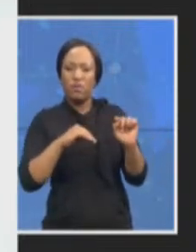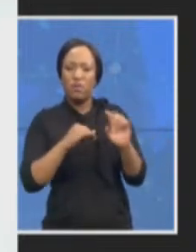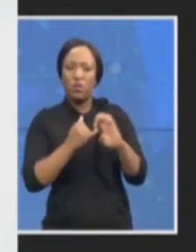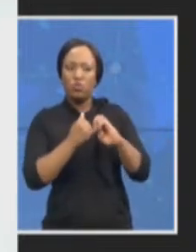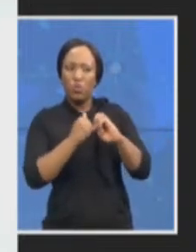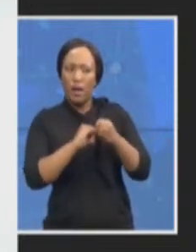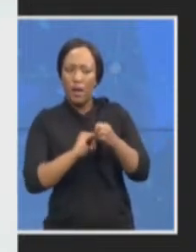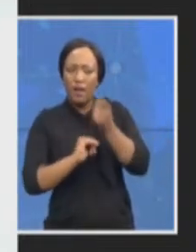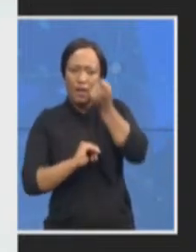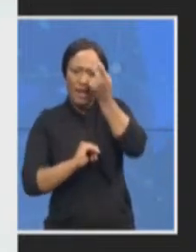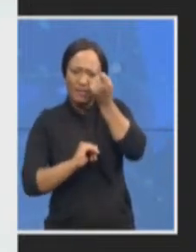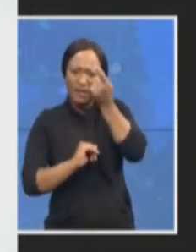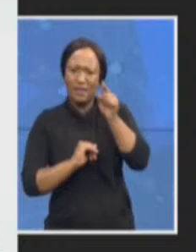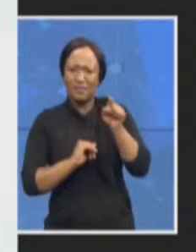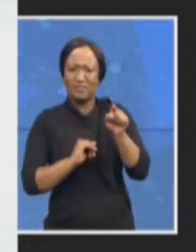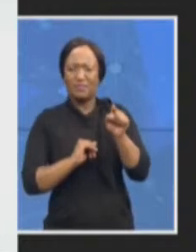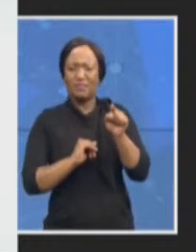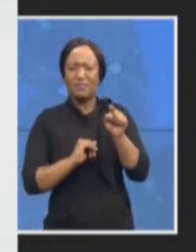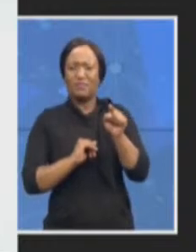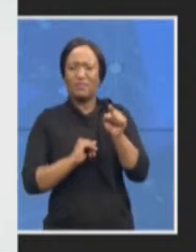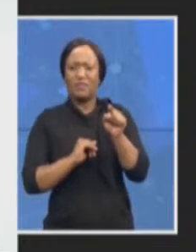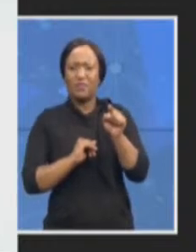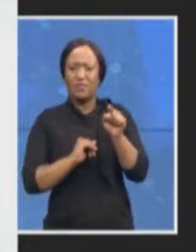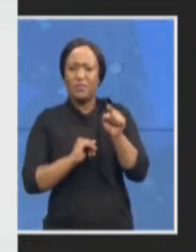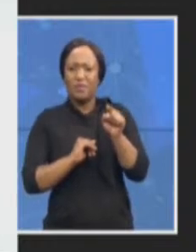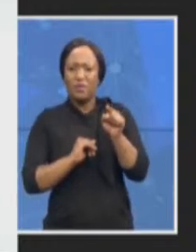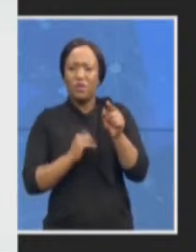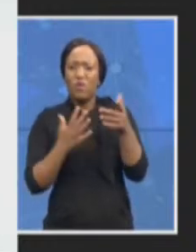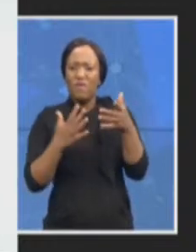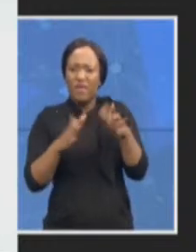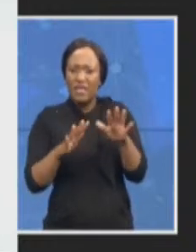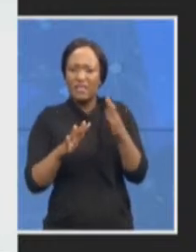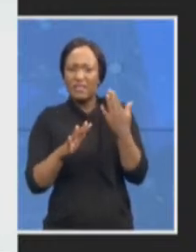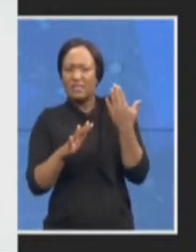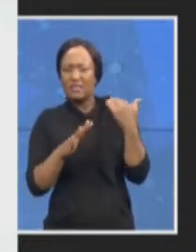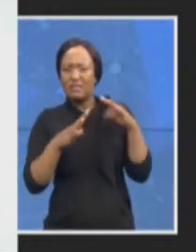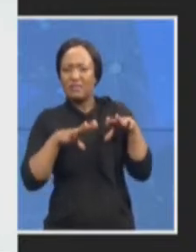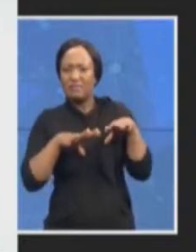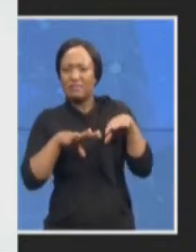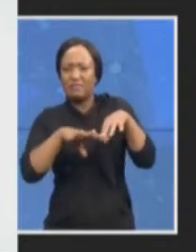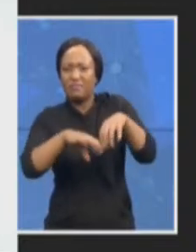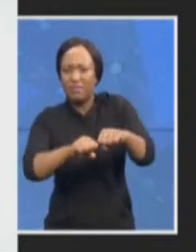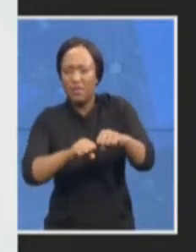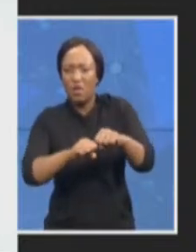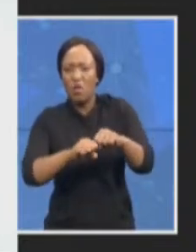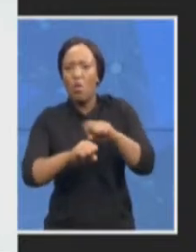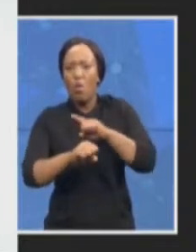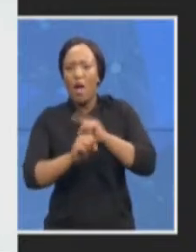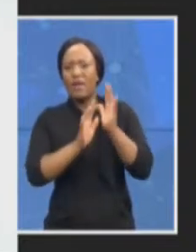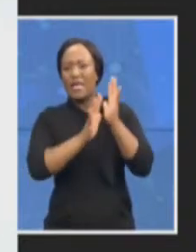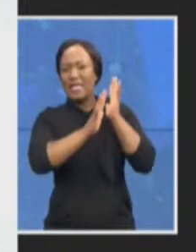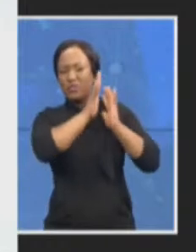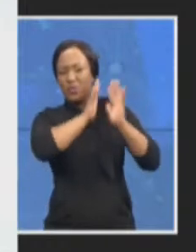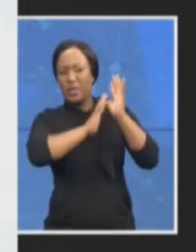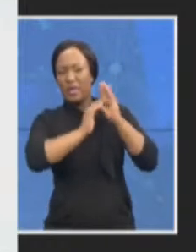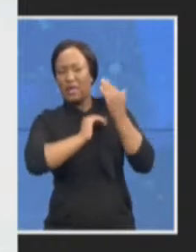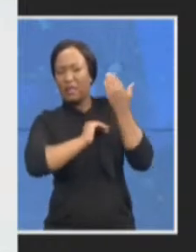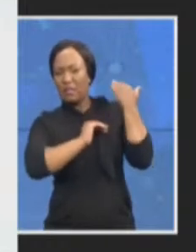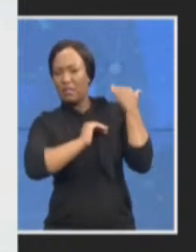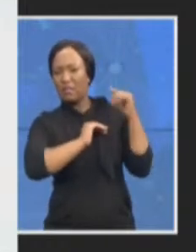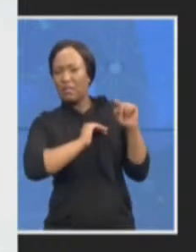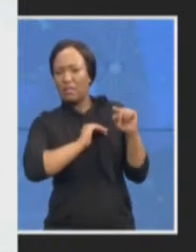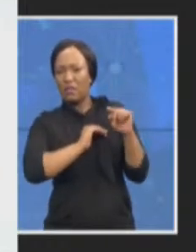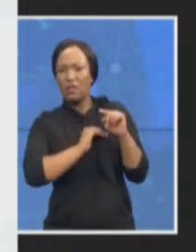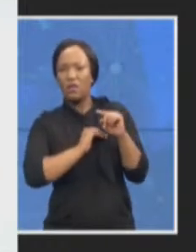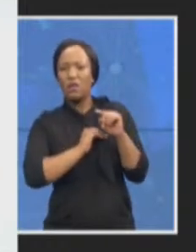we had inherited because of the conflicts of the past and to get a true understanding of that and the gross